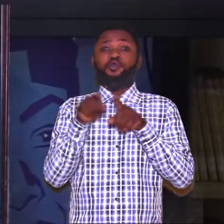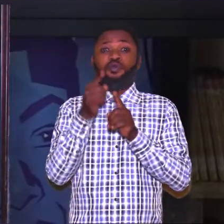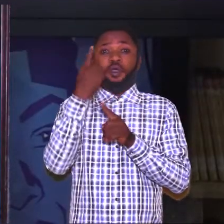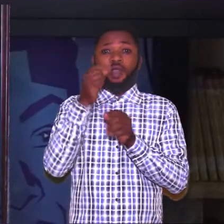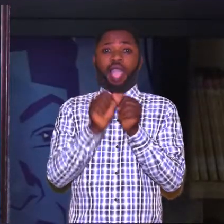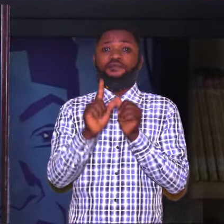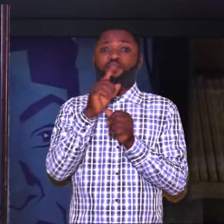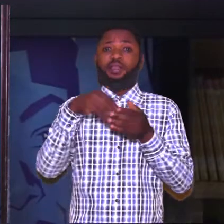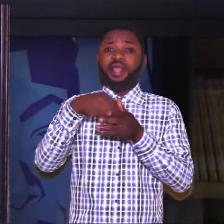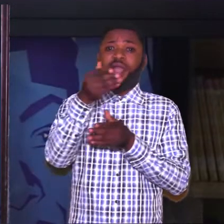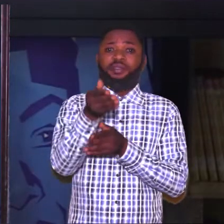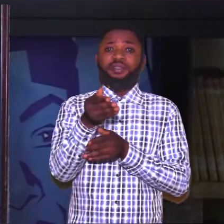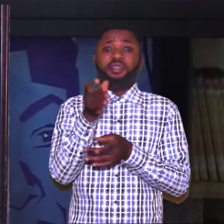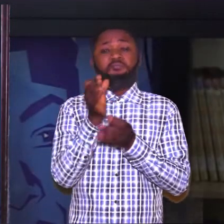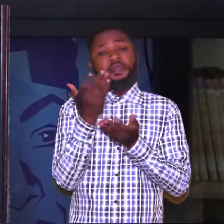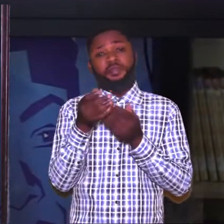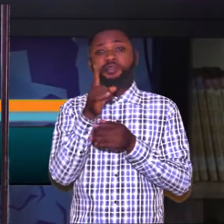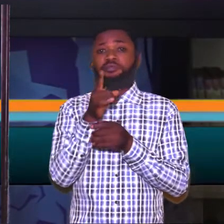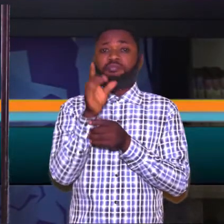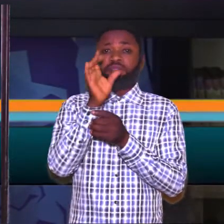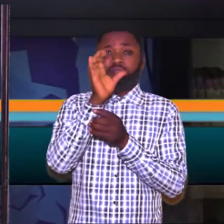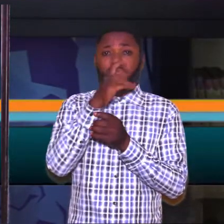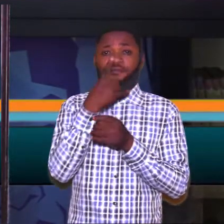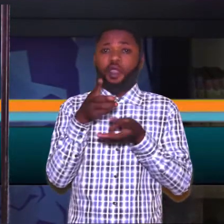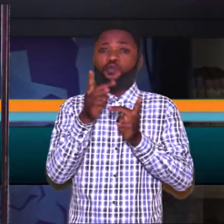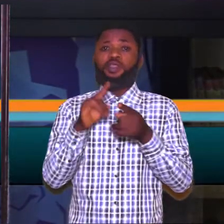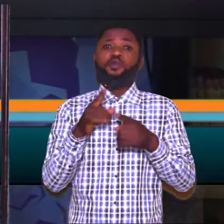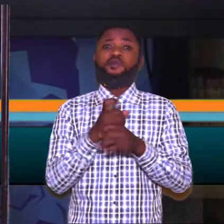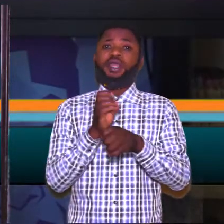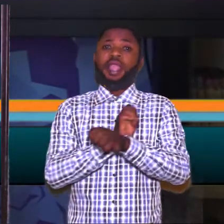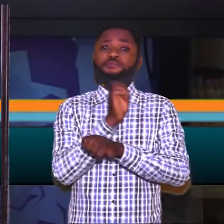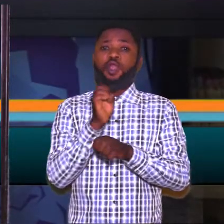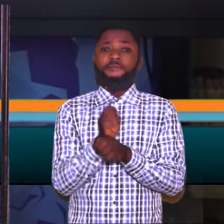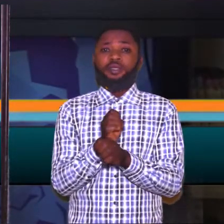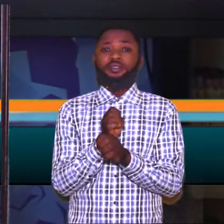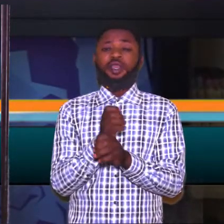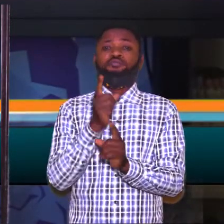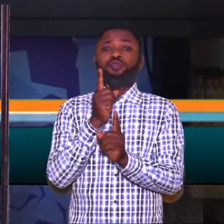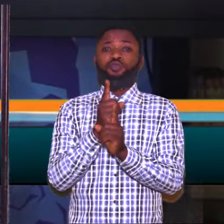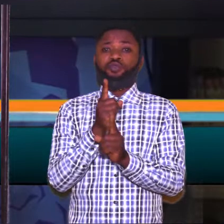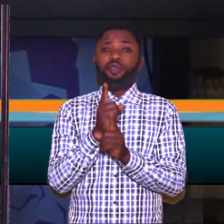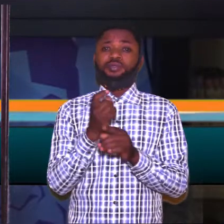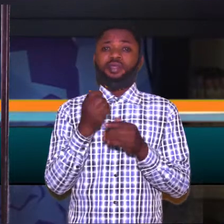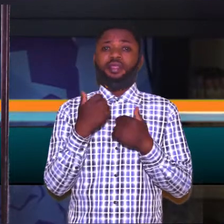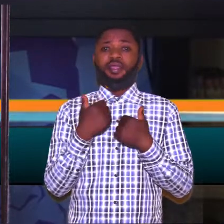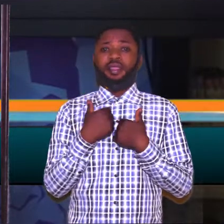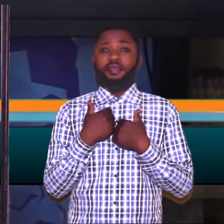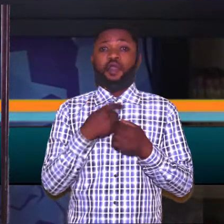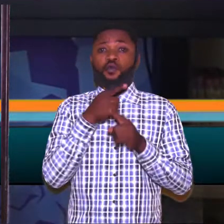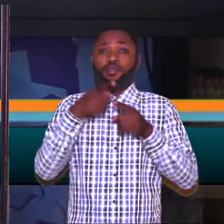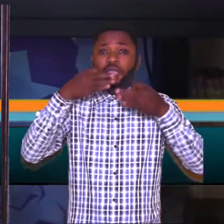Wow. So for everyone out there, in case you're looking for ways to secure employment quickly, just